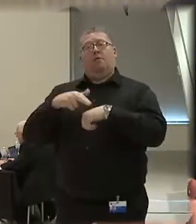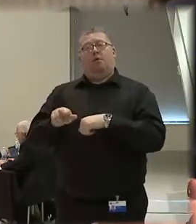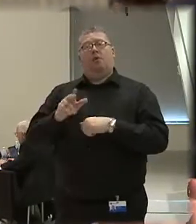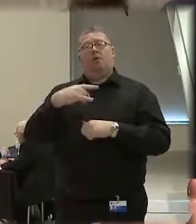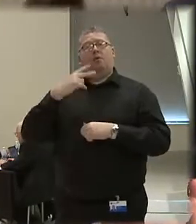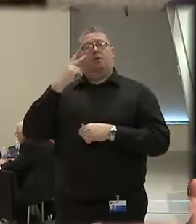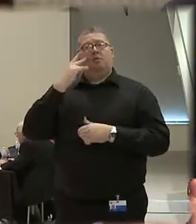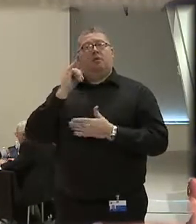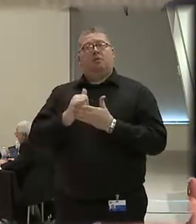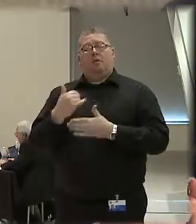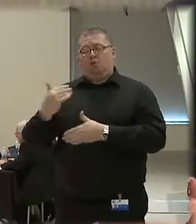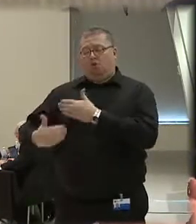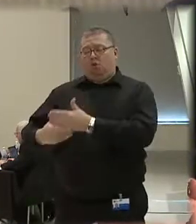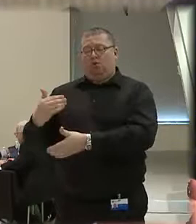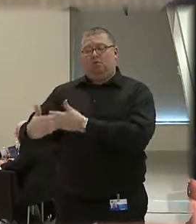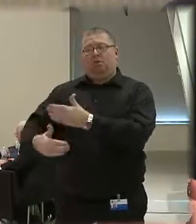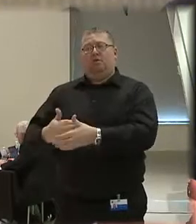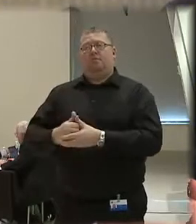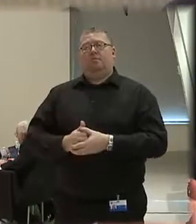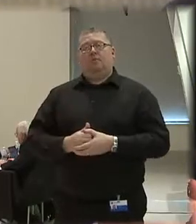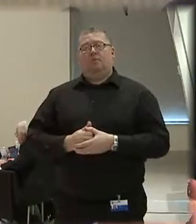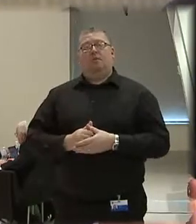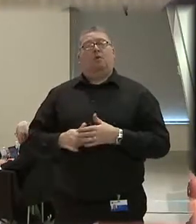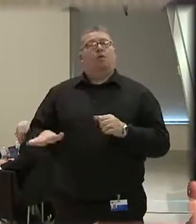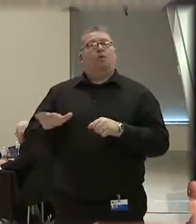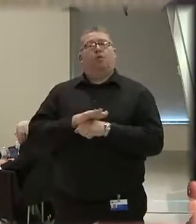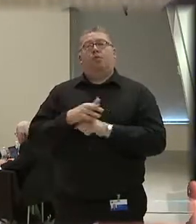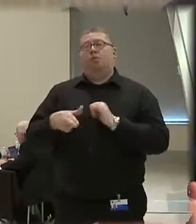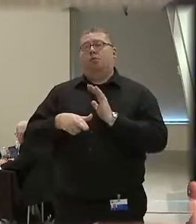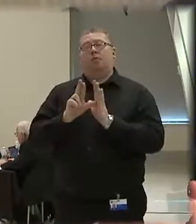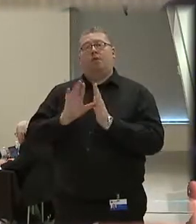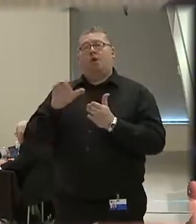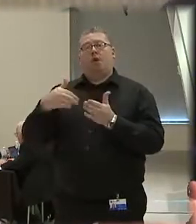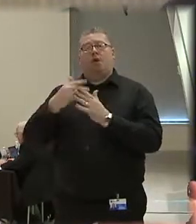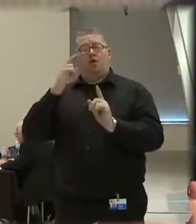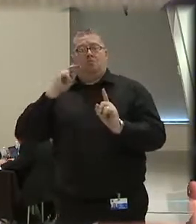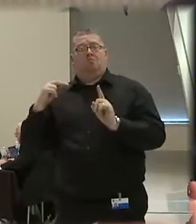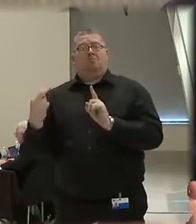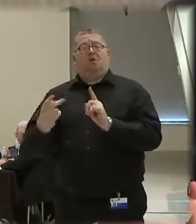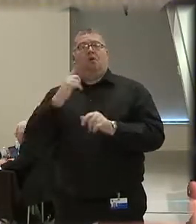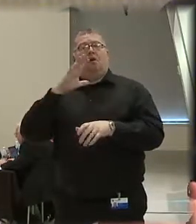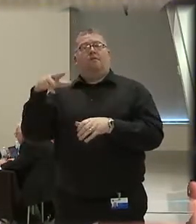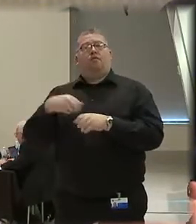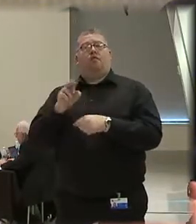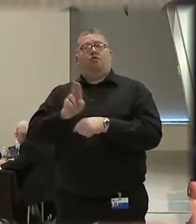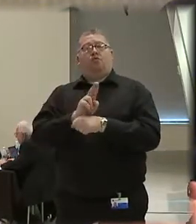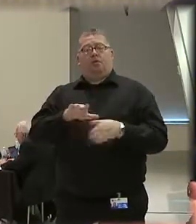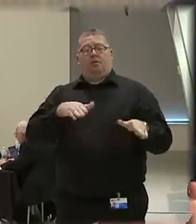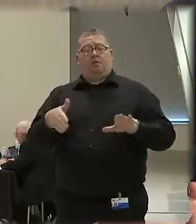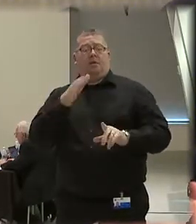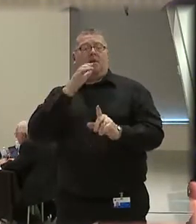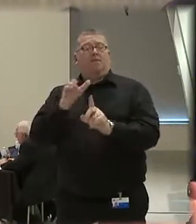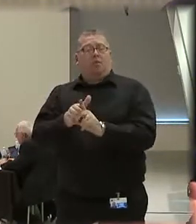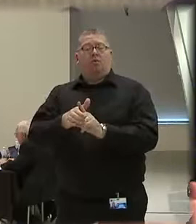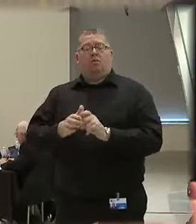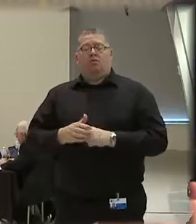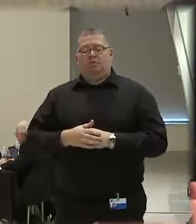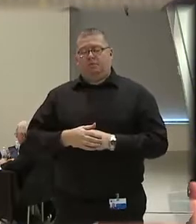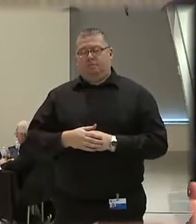critical incident review process, that thoroughly reviews all aspects of an incident involving the use of deadly force by an officer.